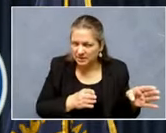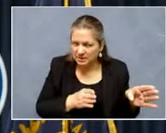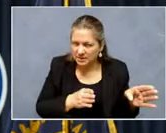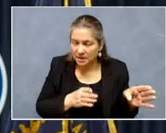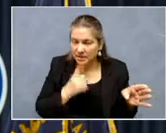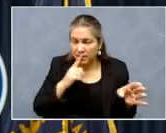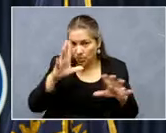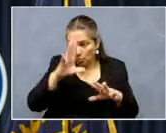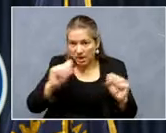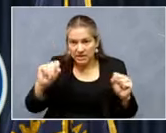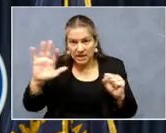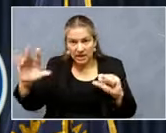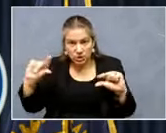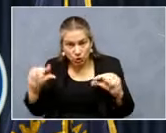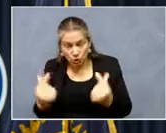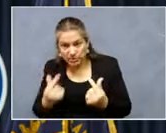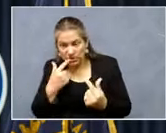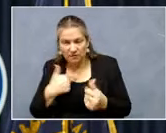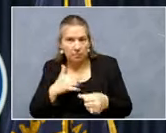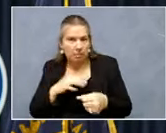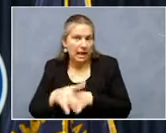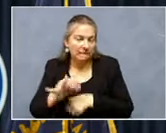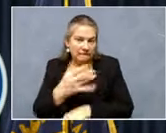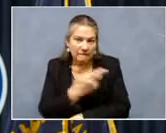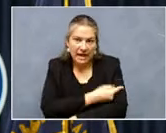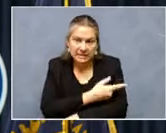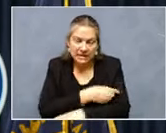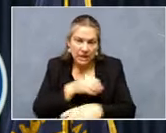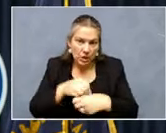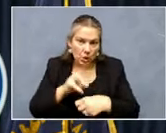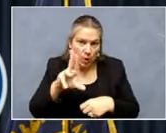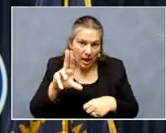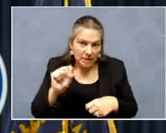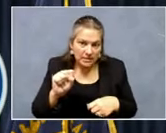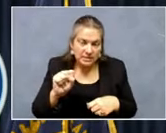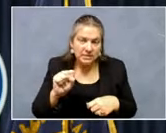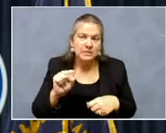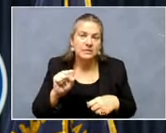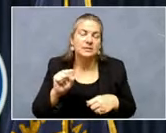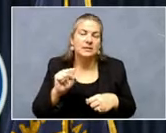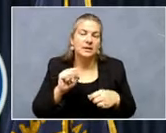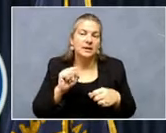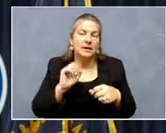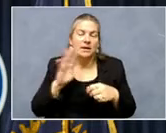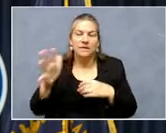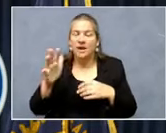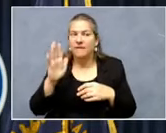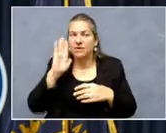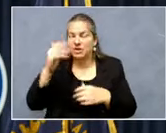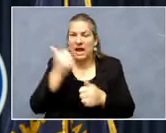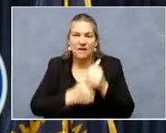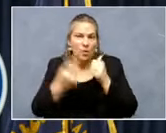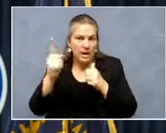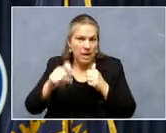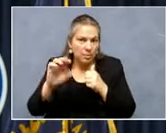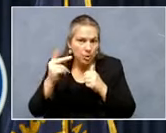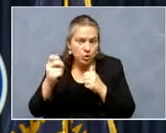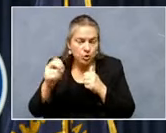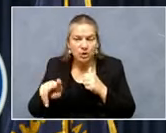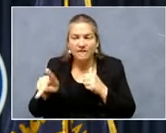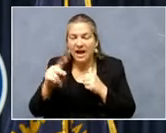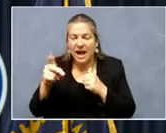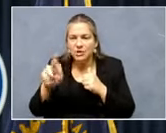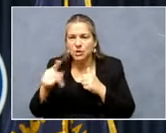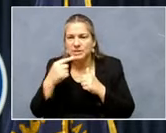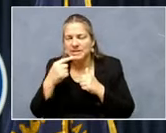and his group said we got plenty of vaccine in the U S eventually everybody's going to need a booster. The Pfizer numbers show that wanes over time